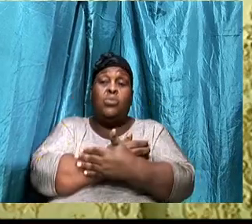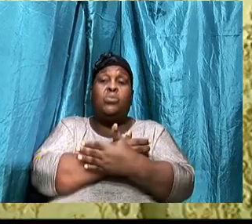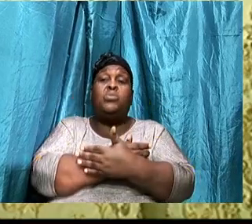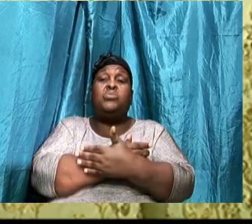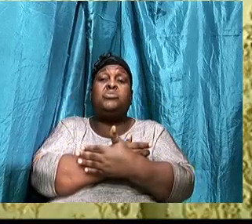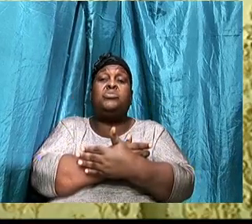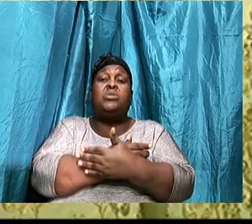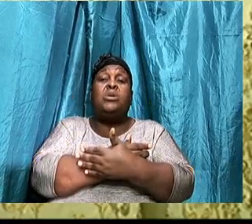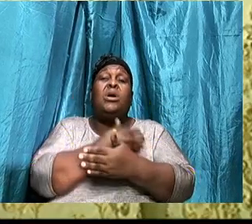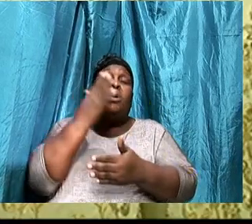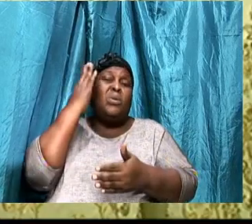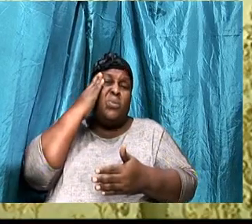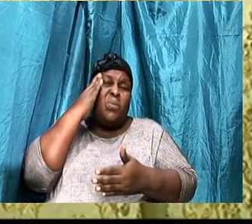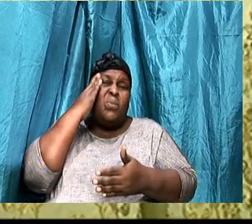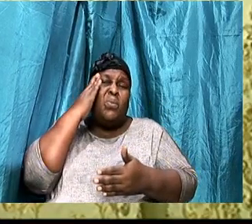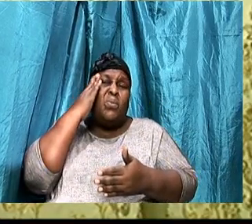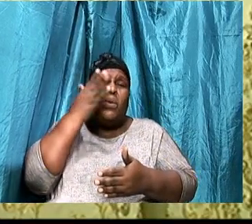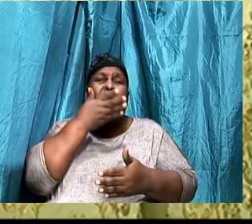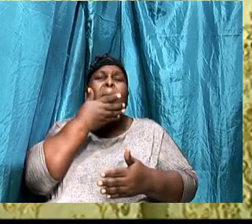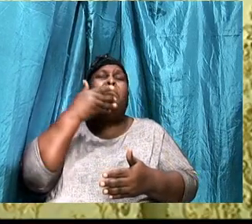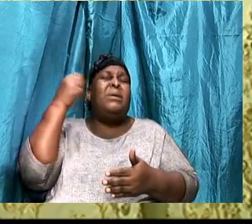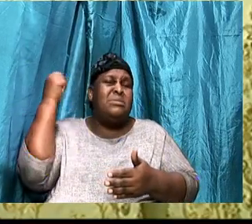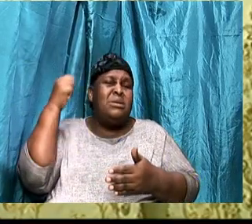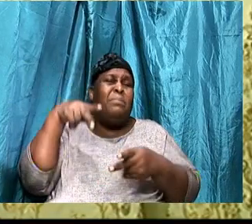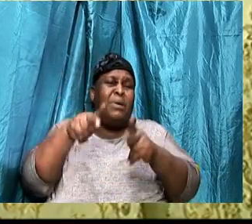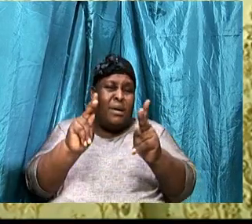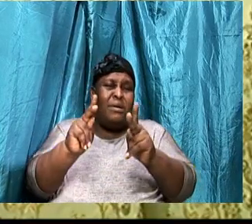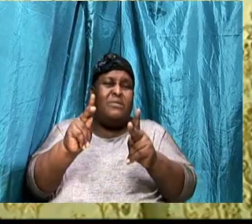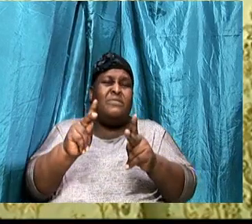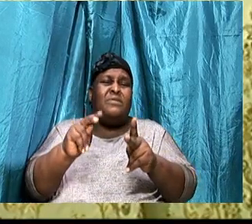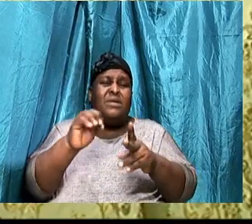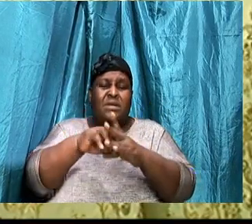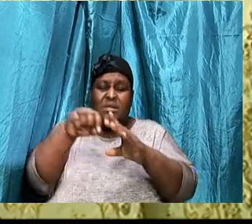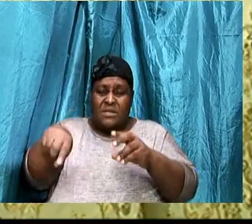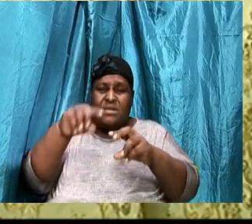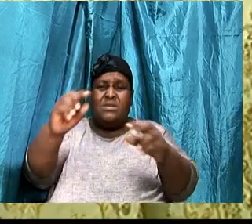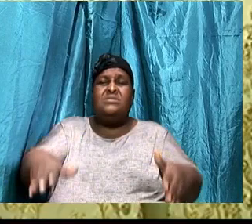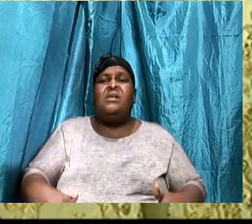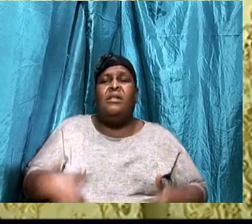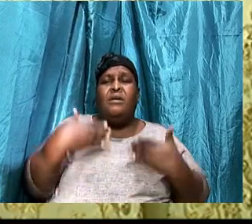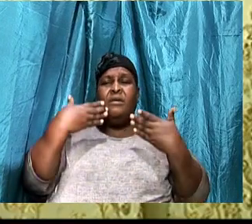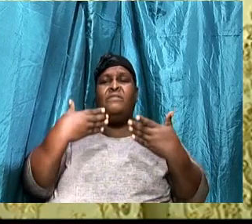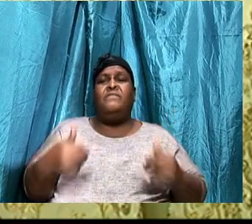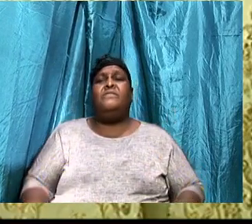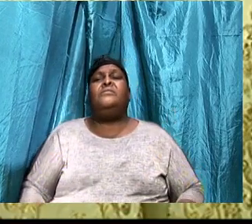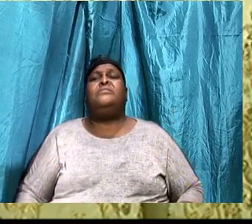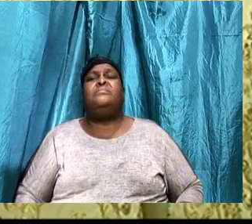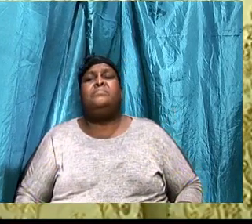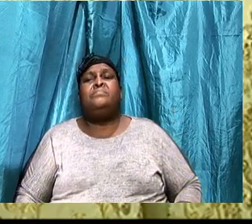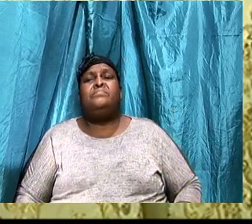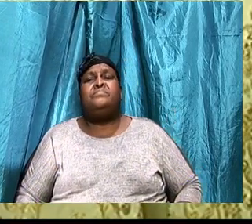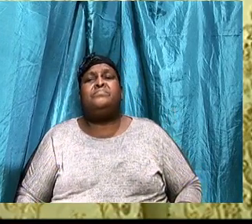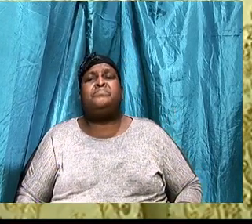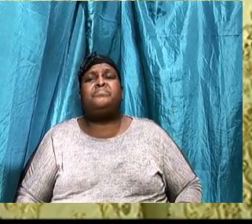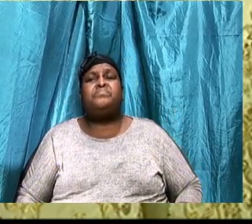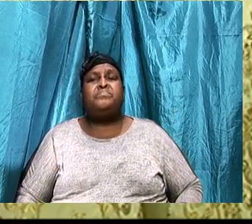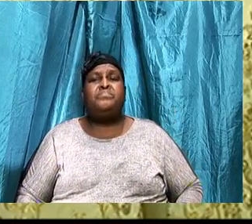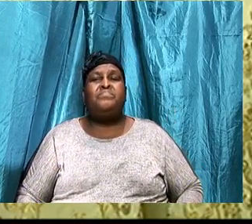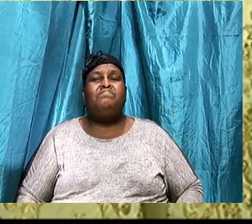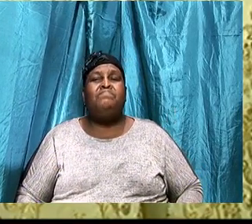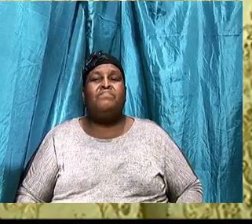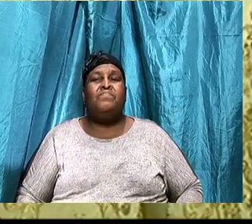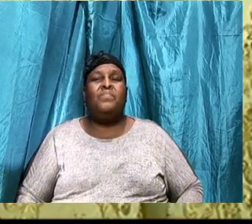And this is, Because we accepted, Jesus Christ, In verse 13, Also, He said, That you are